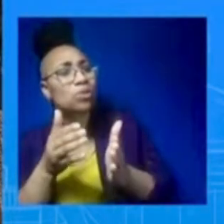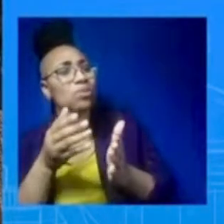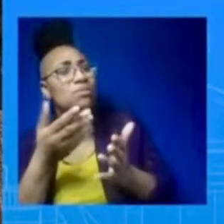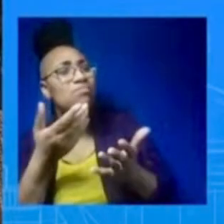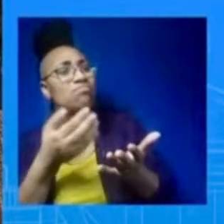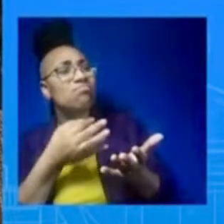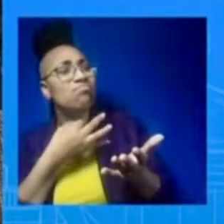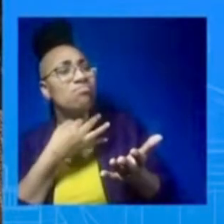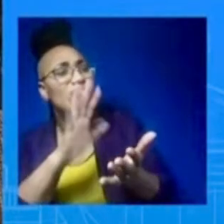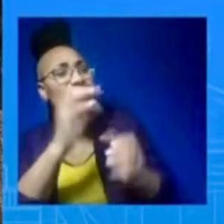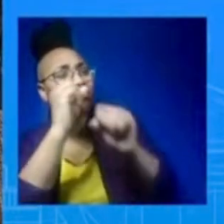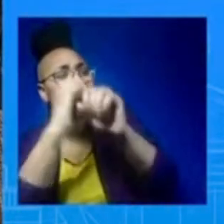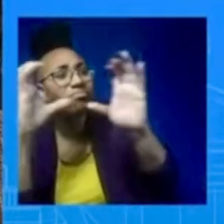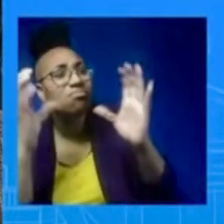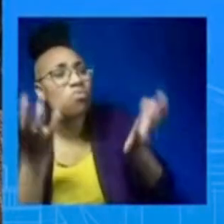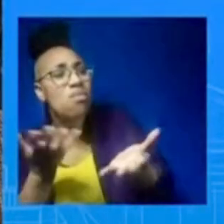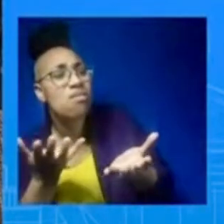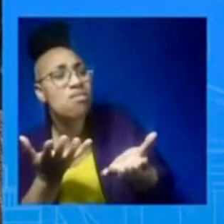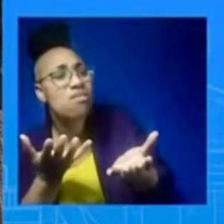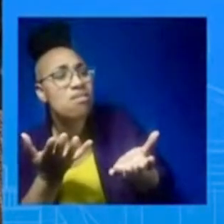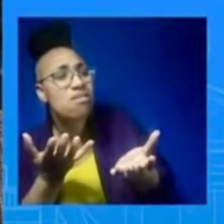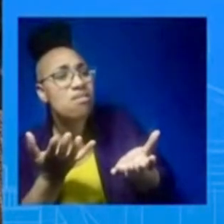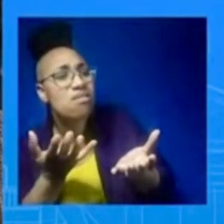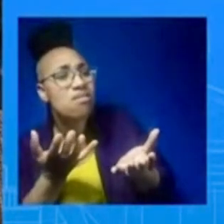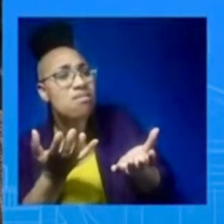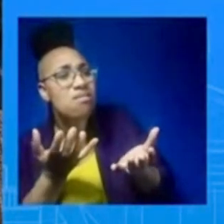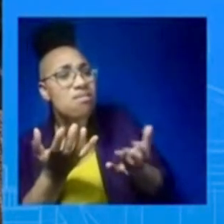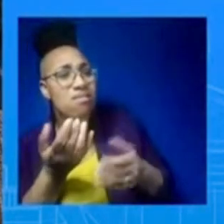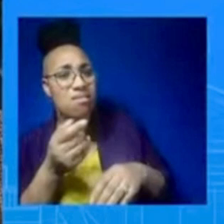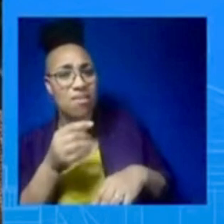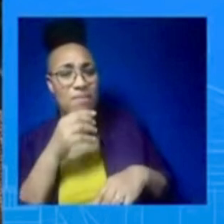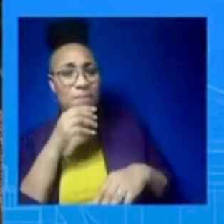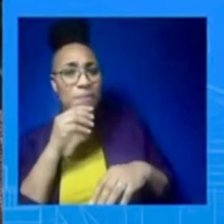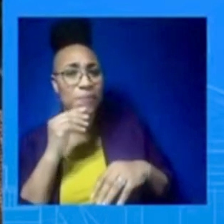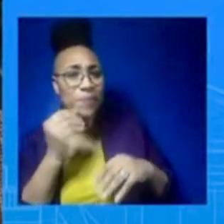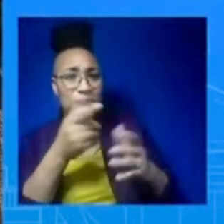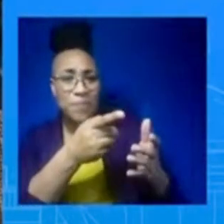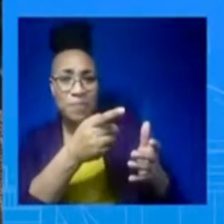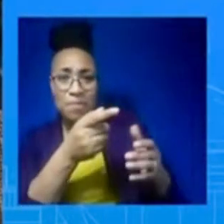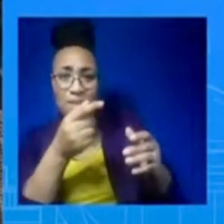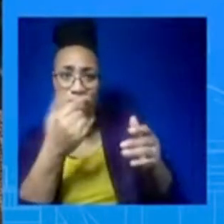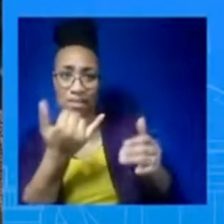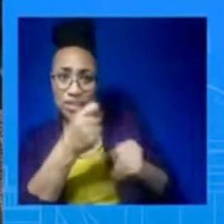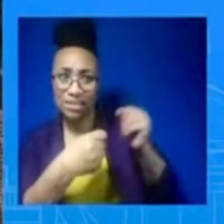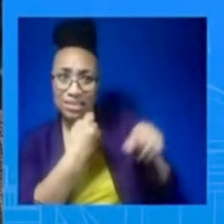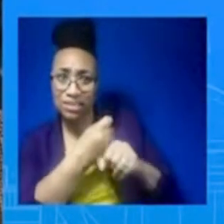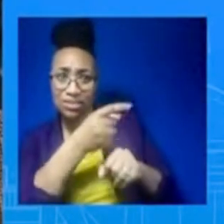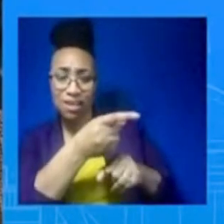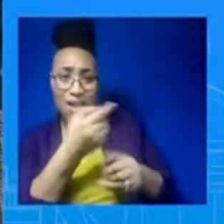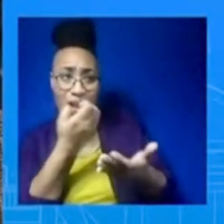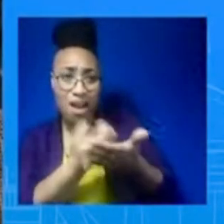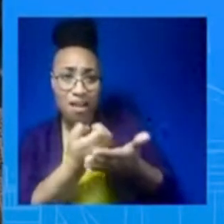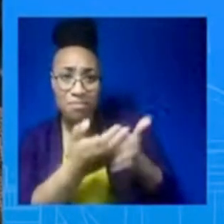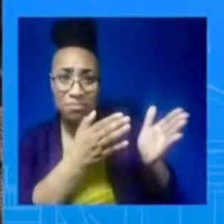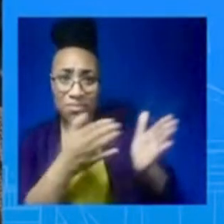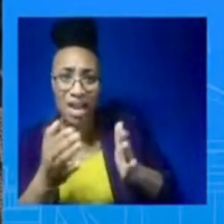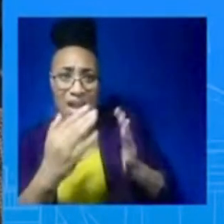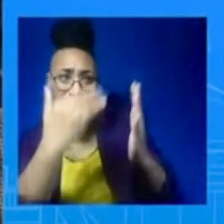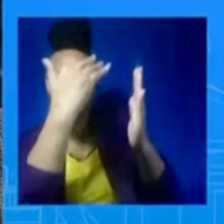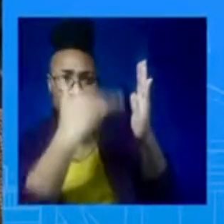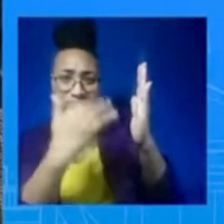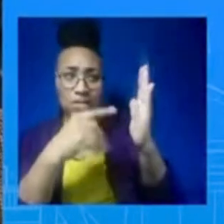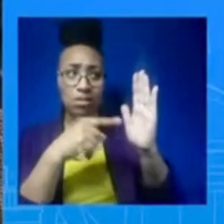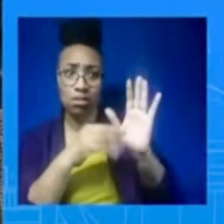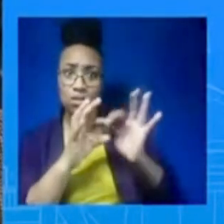corporate profit-taking, about just, you know, empowering unions, kind of supporting unionization drives. You know, are you